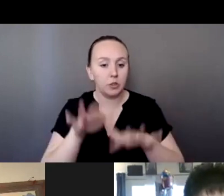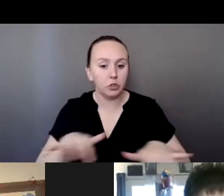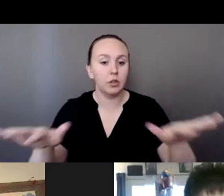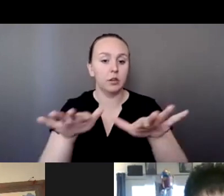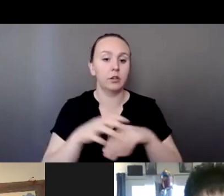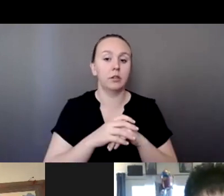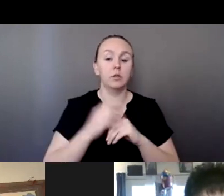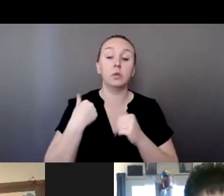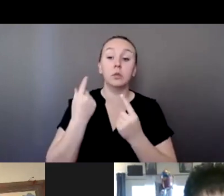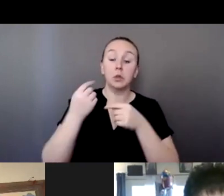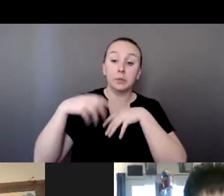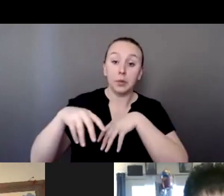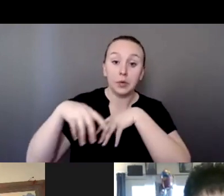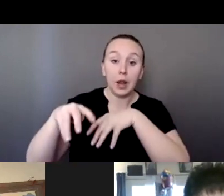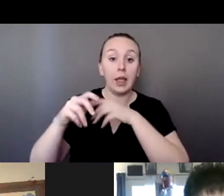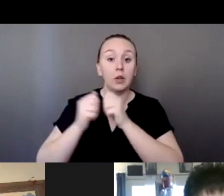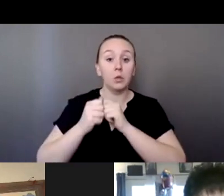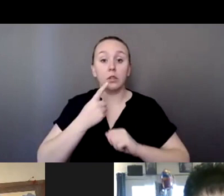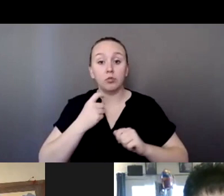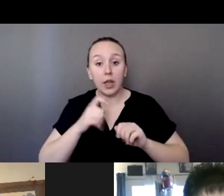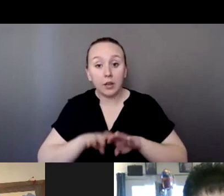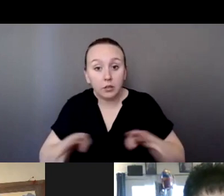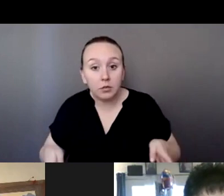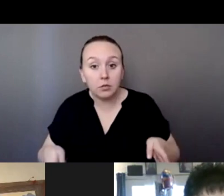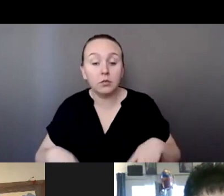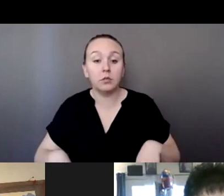walking in the parades with our red skirts and our signs of the missing.